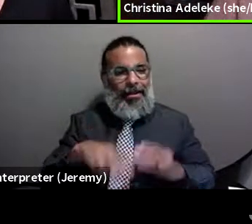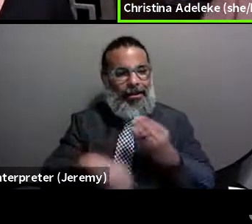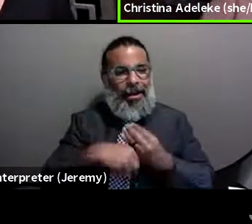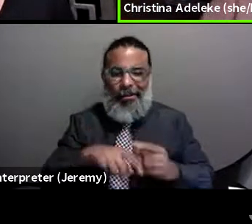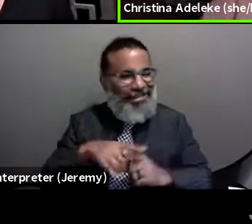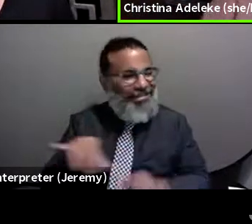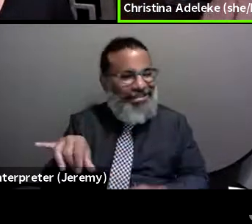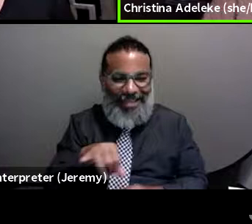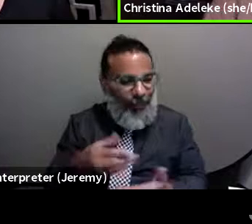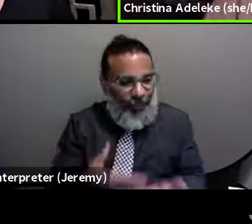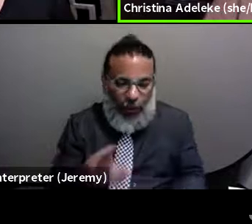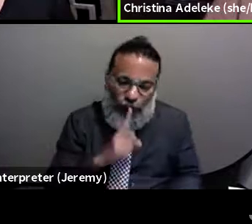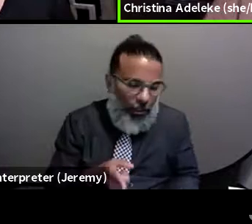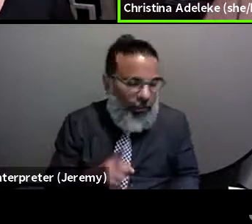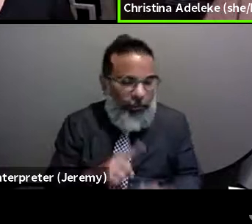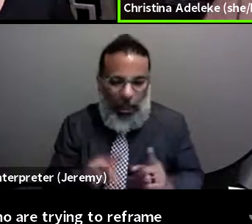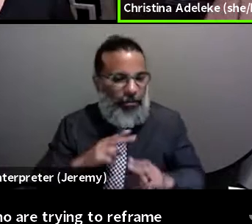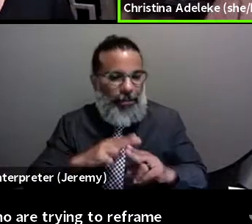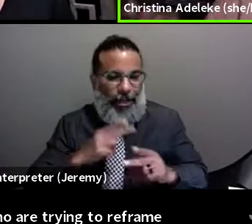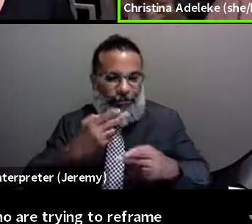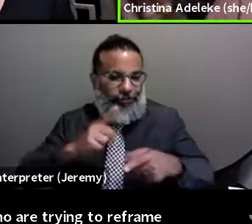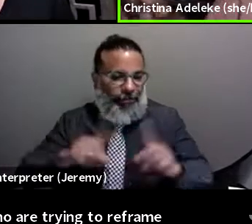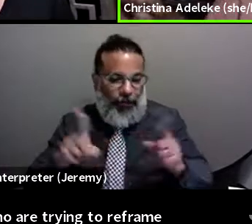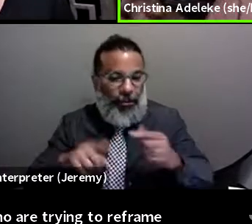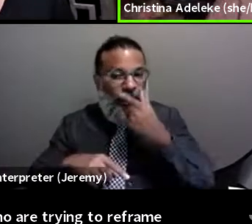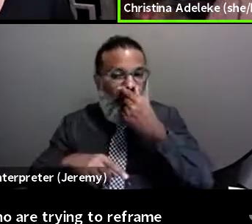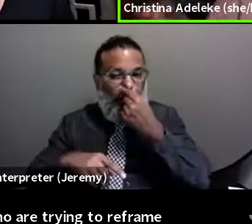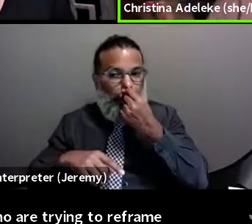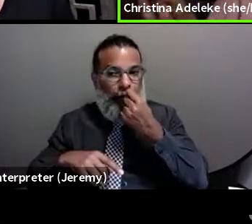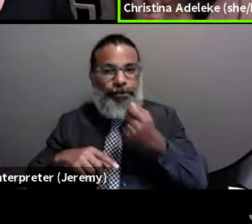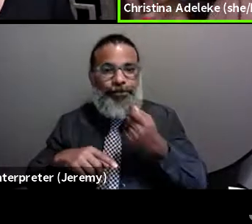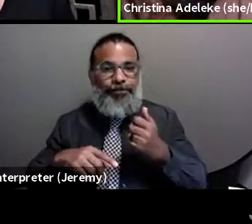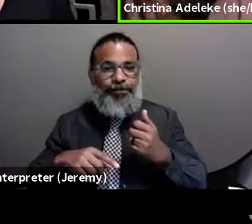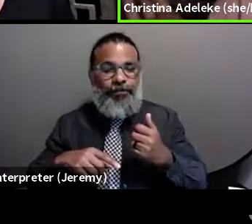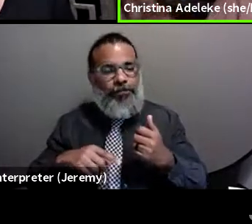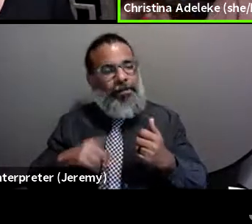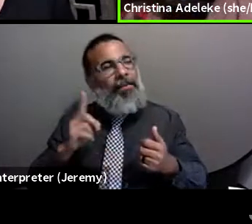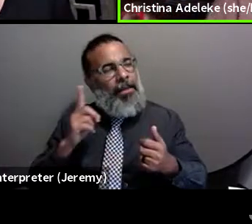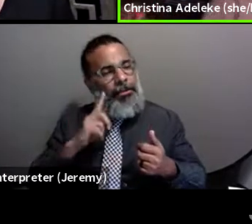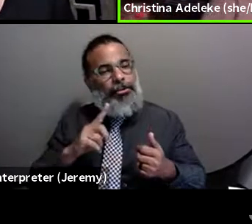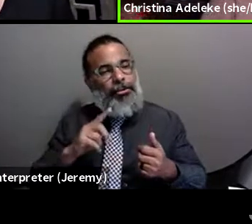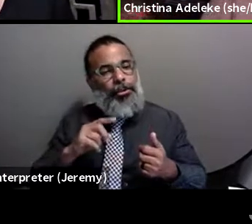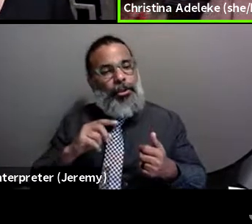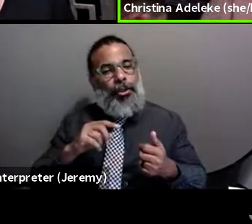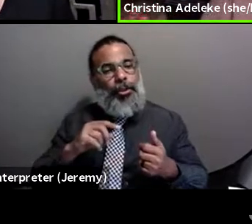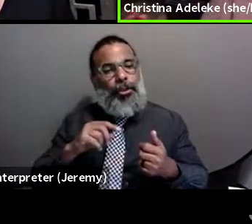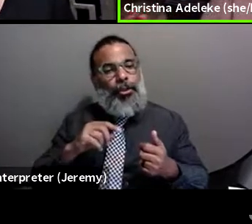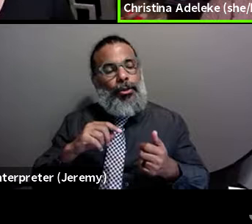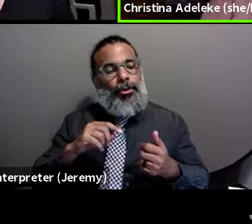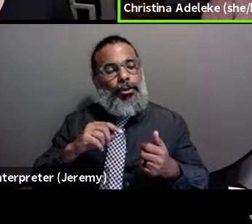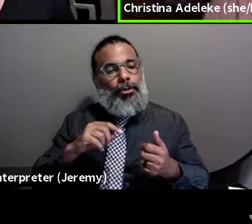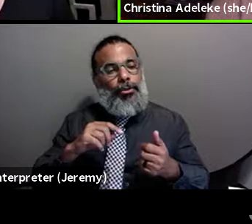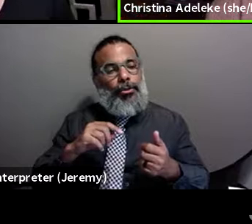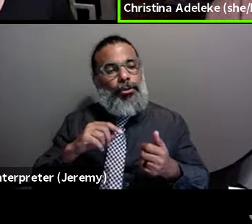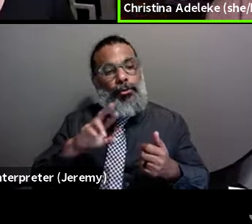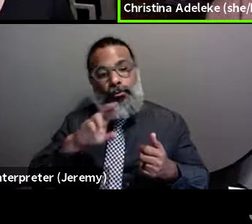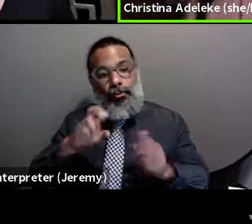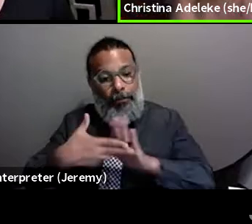is Medicaid expansion. So I think just being able to rebrand it, call it something else,